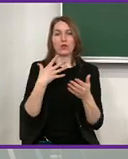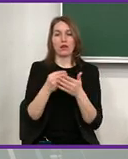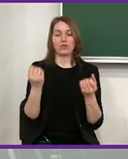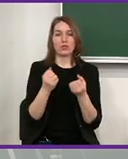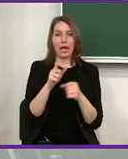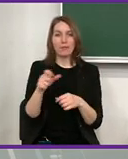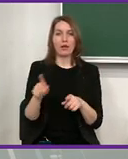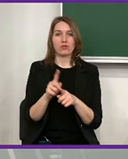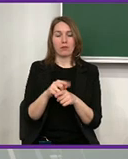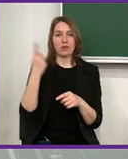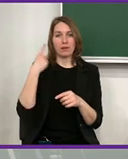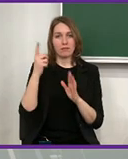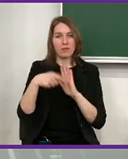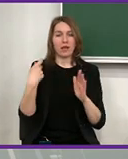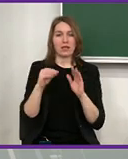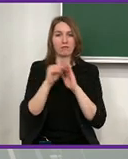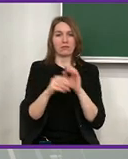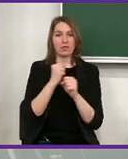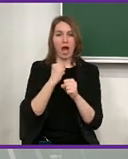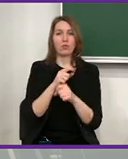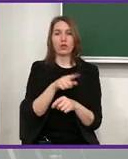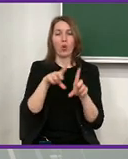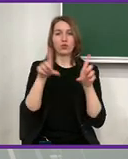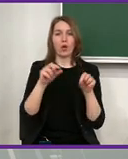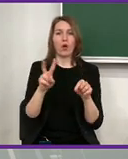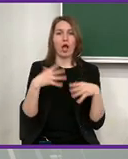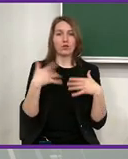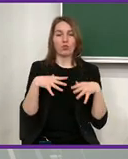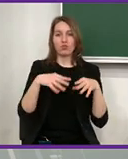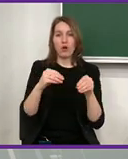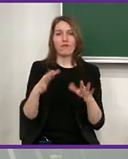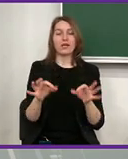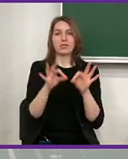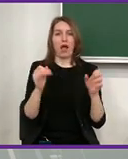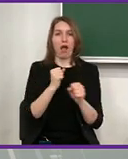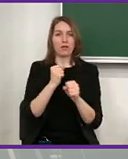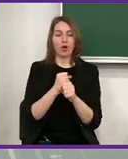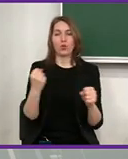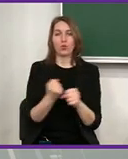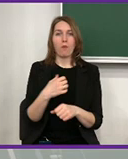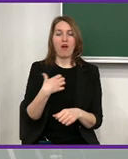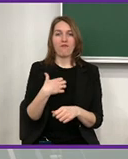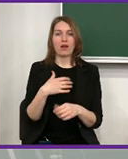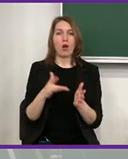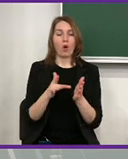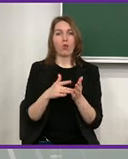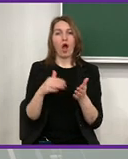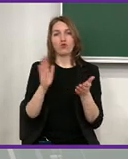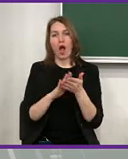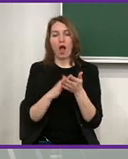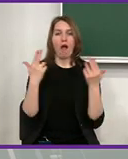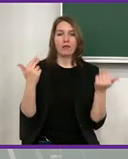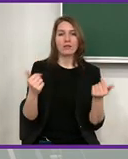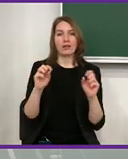their practice, their operations, they educate their employees. And so the proposal was for those companies who have done this